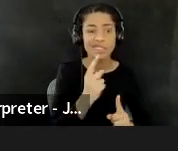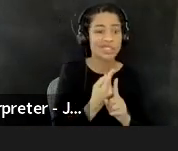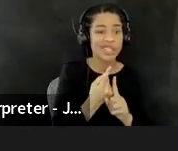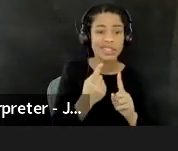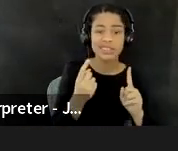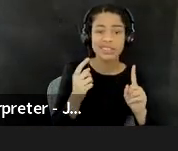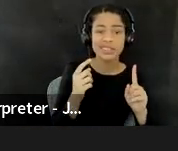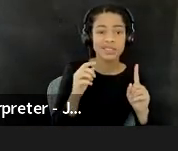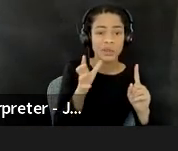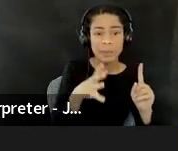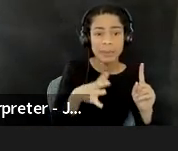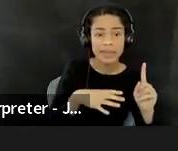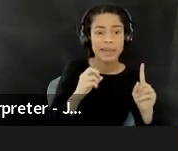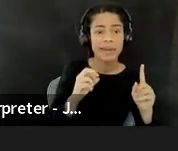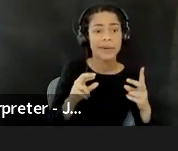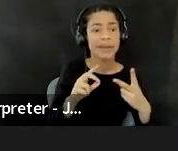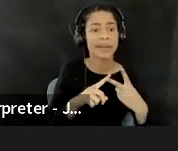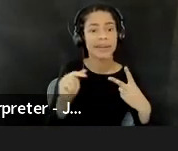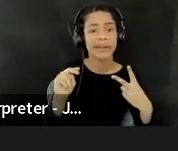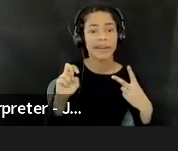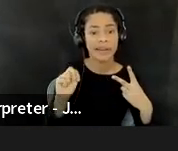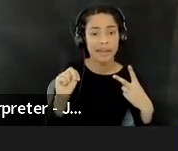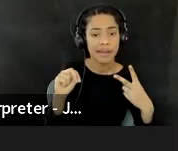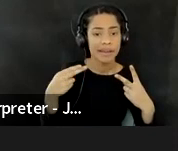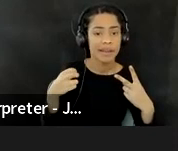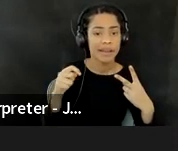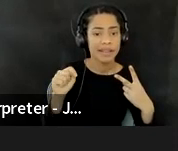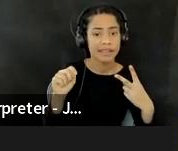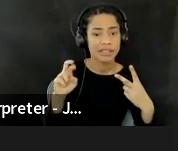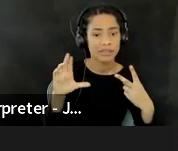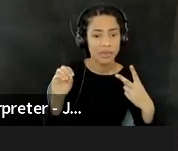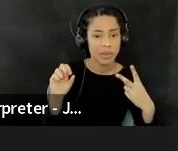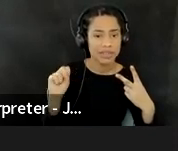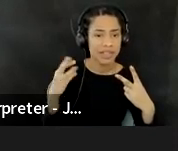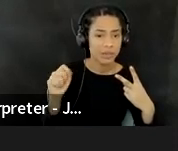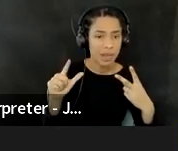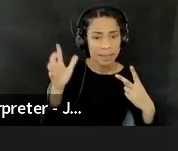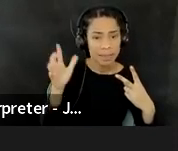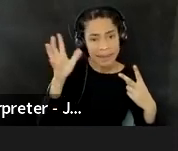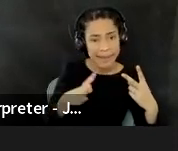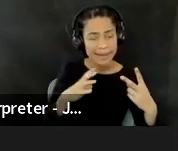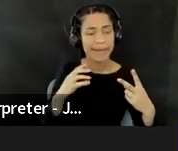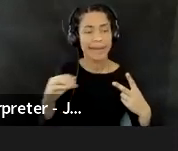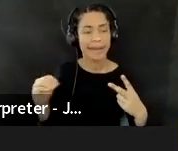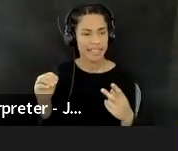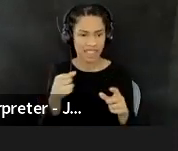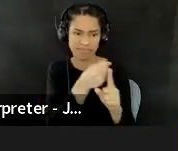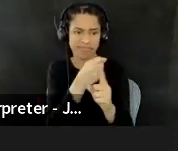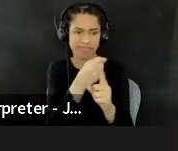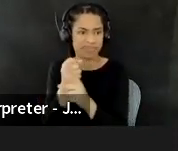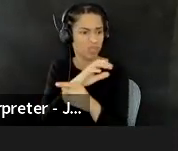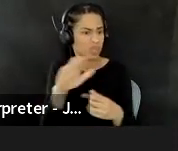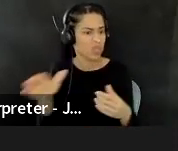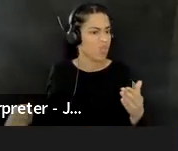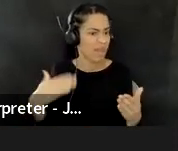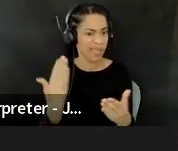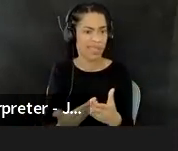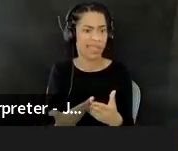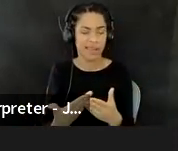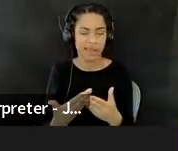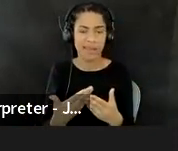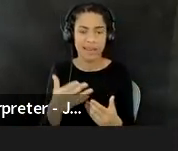heterosexual men. It's, it negatively affects everyone. And colonialism is much the same. Uh, it's an